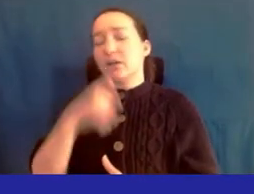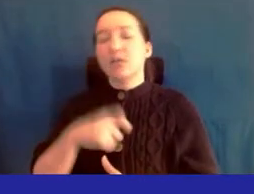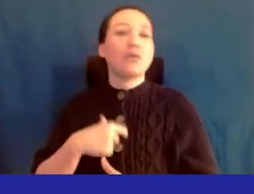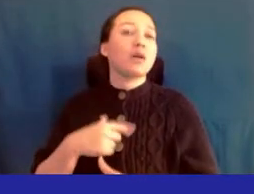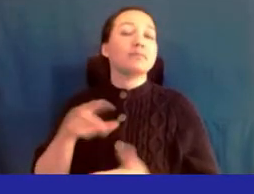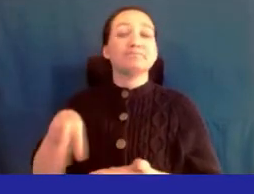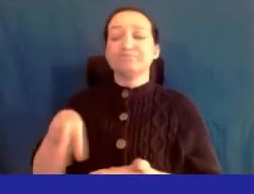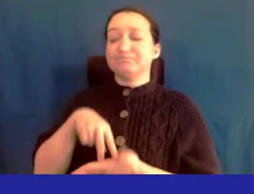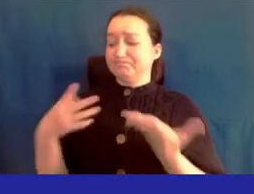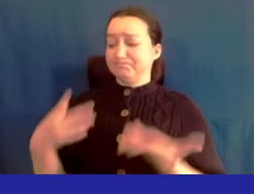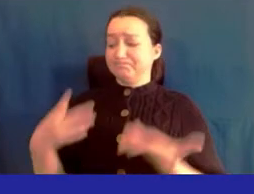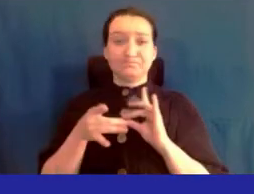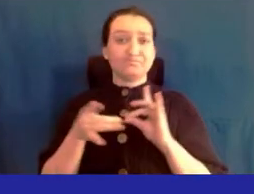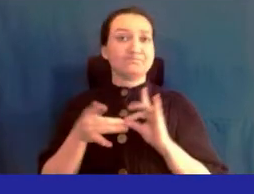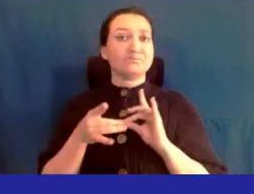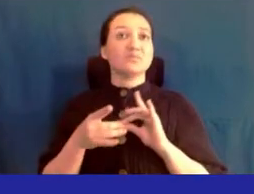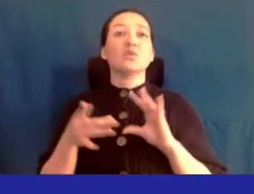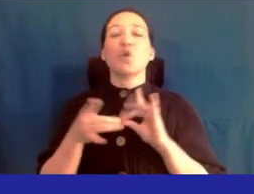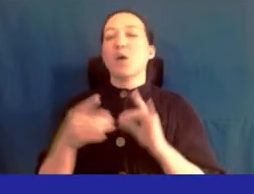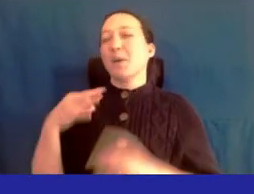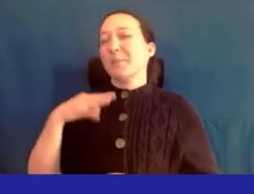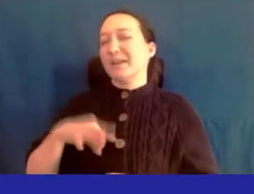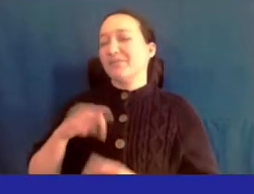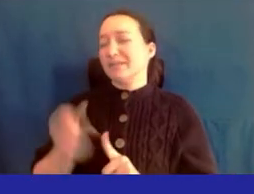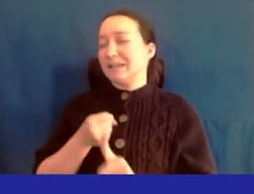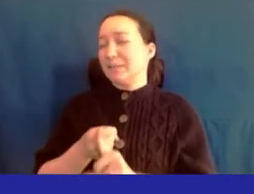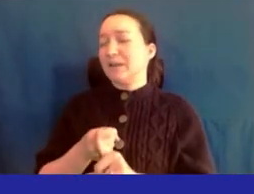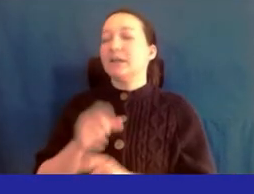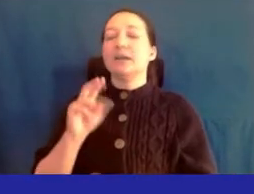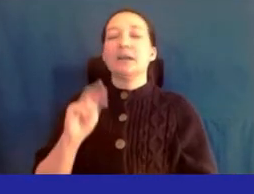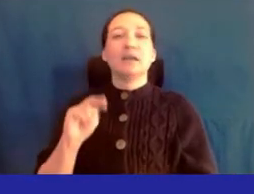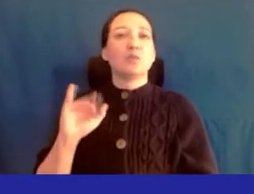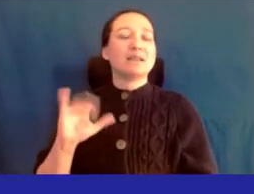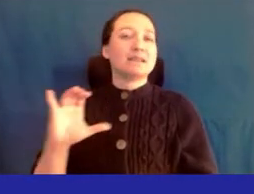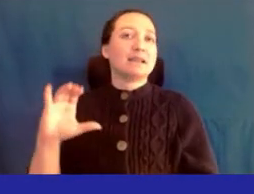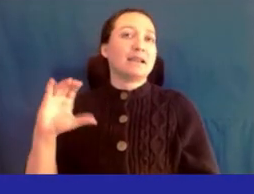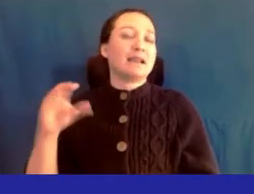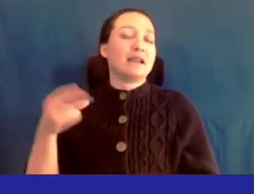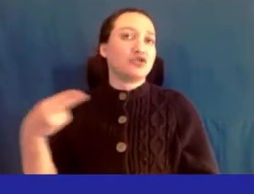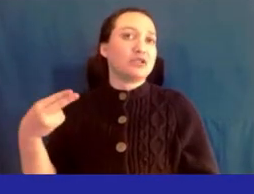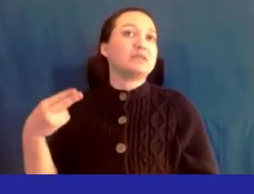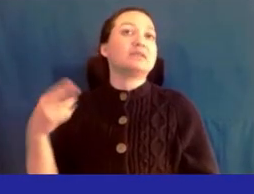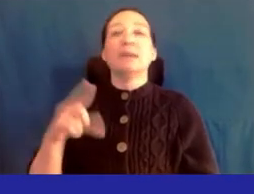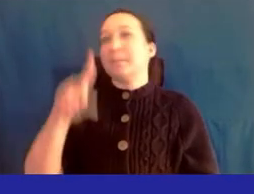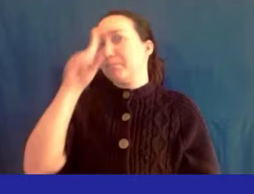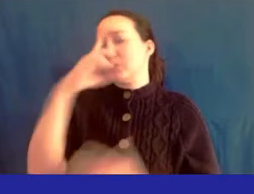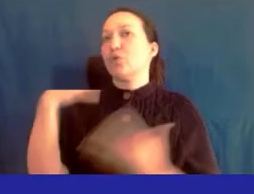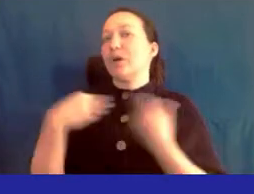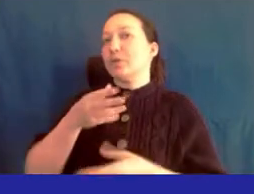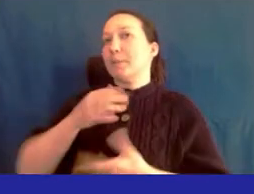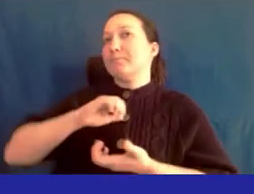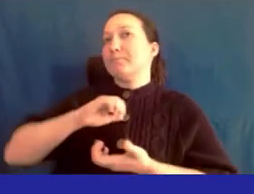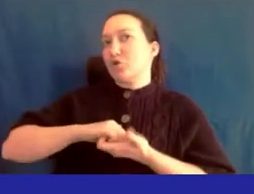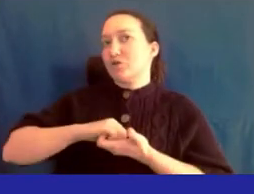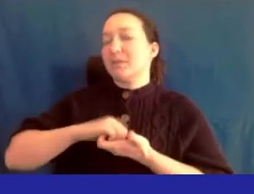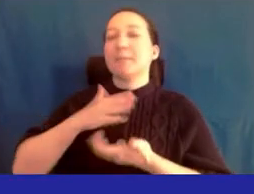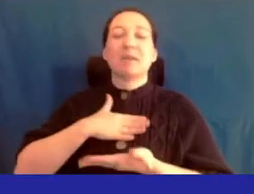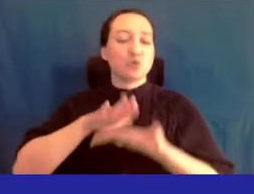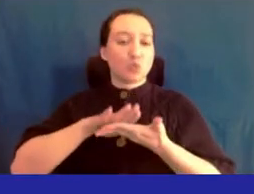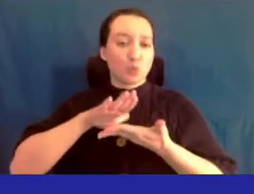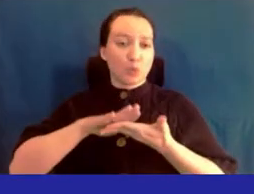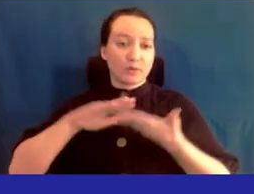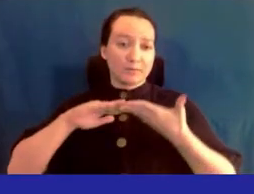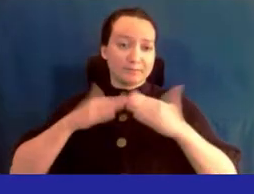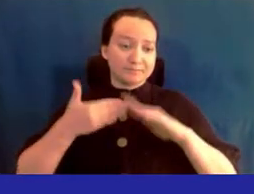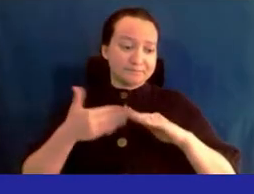stand before you this evening to speak about the benefits and impact of the new york health and hospitals on-site mental health partnership within my school community